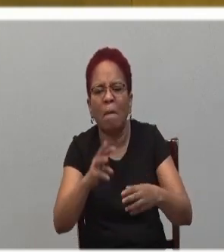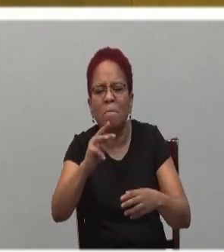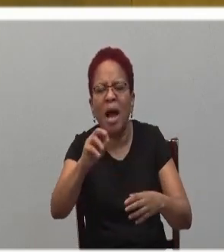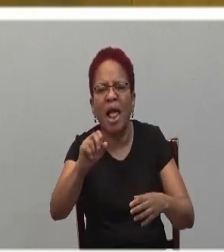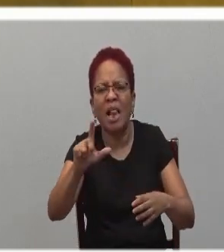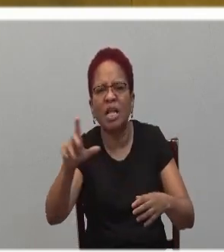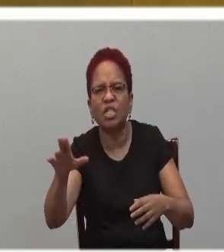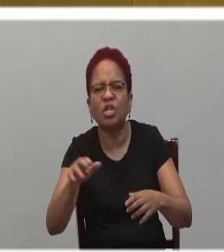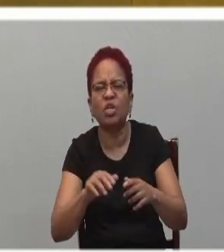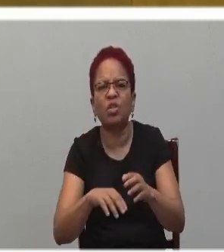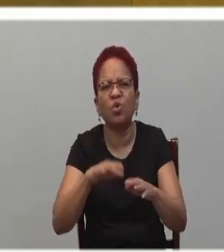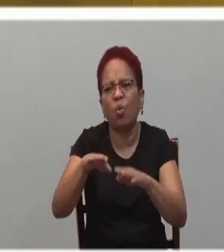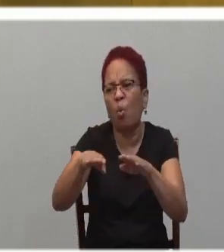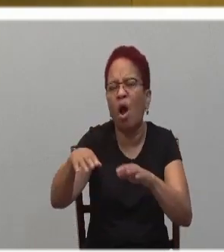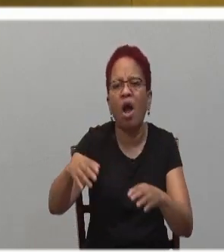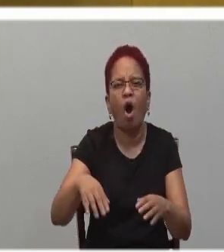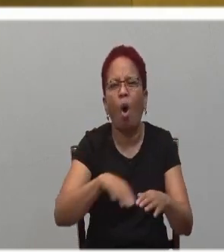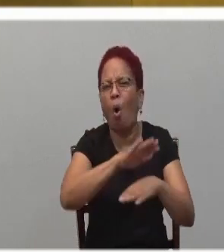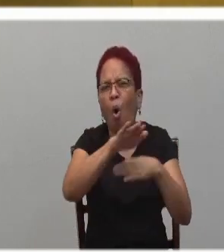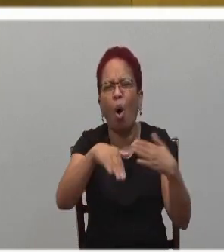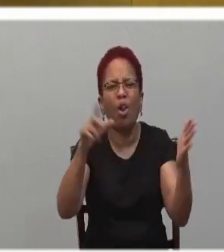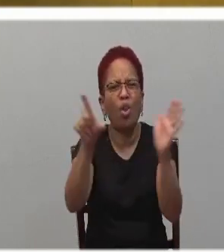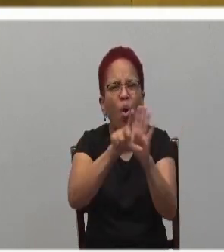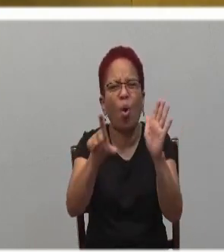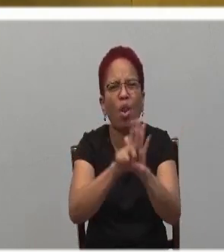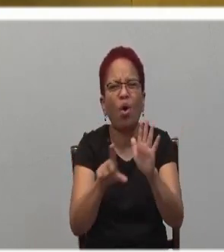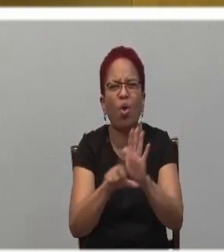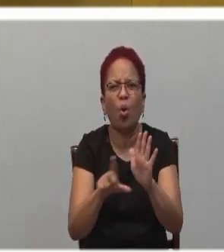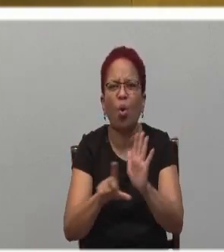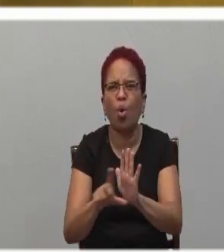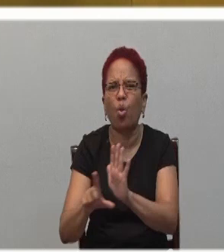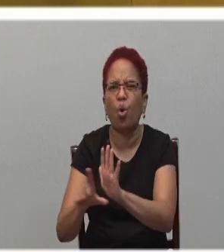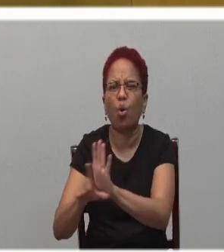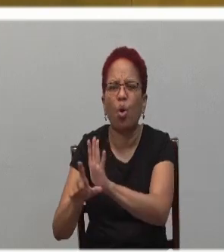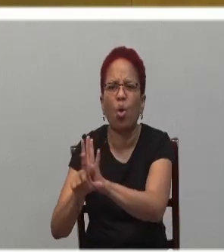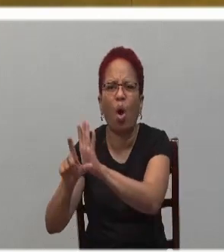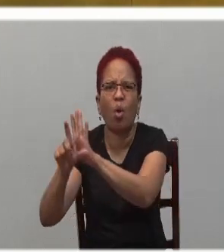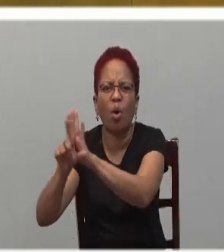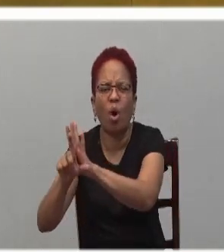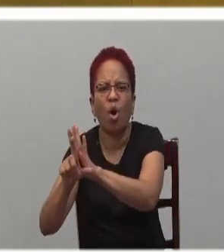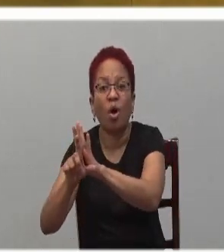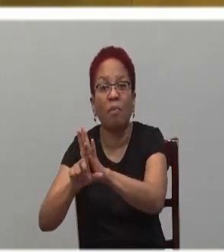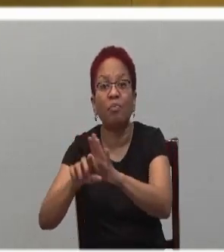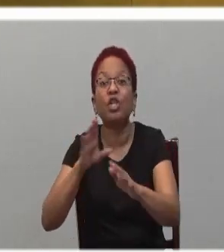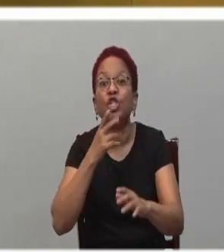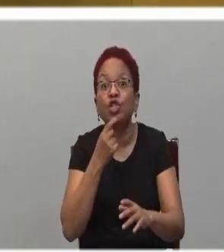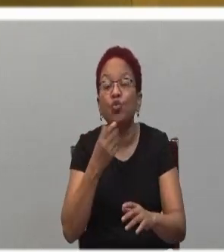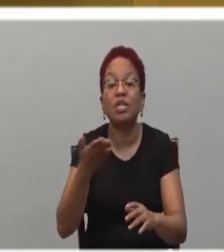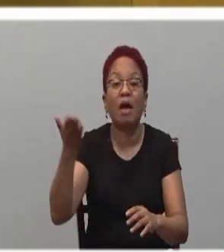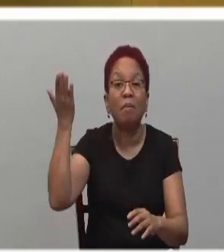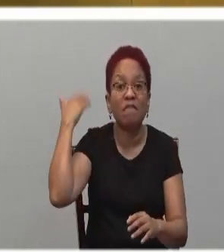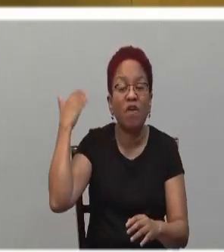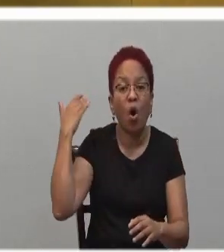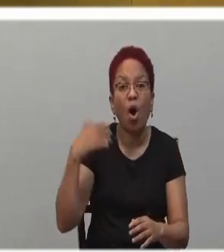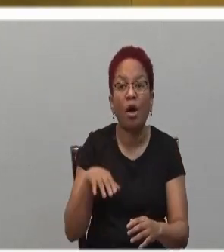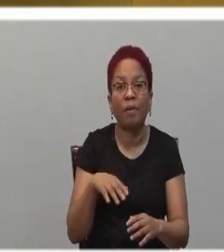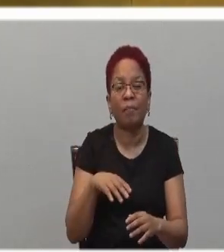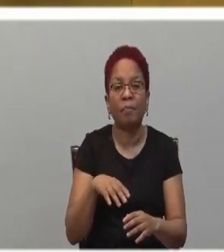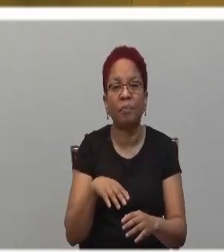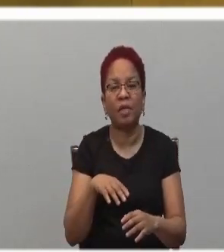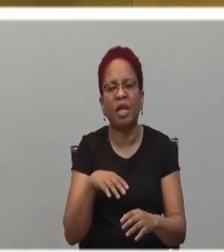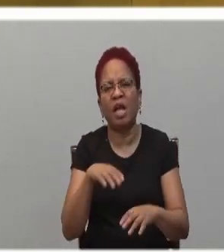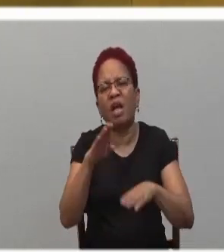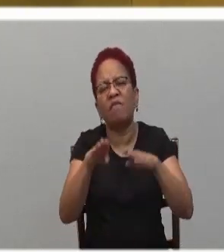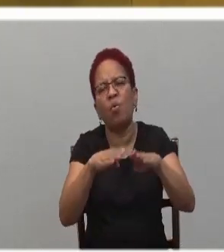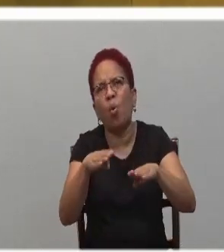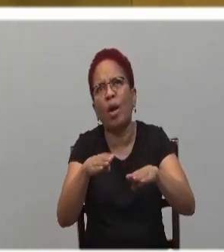for example, you were required to walk 10 miles and you go out on a Sabbath and you're walking 10 miles and you finish